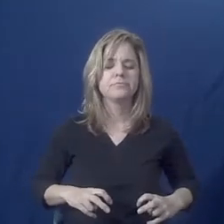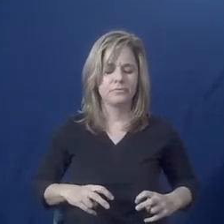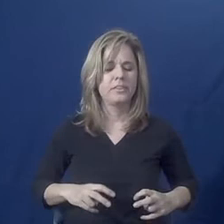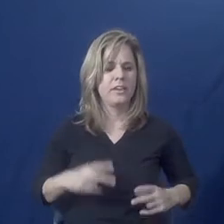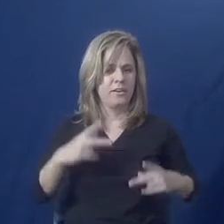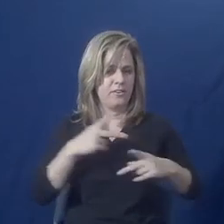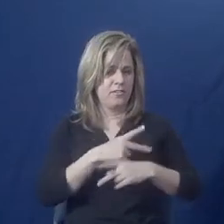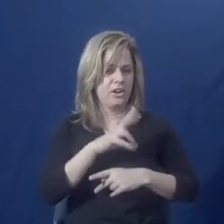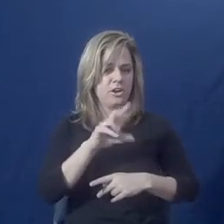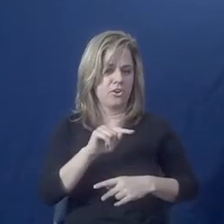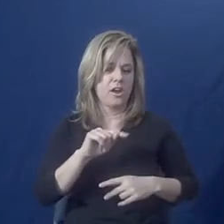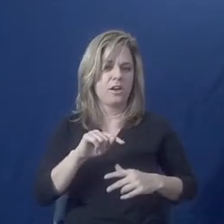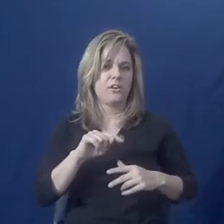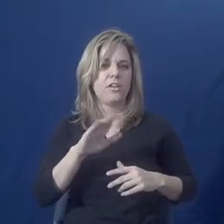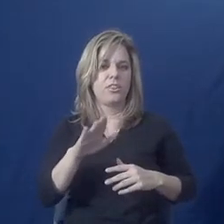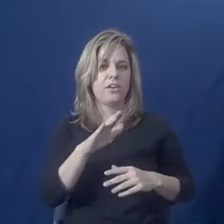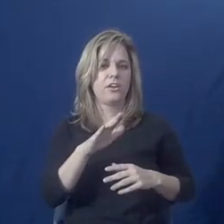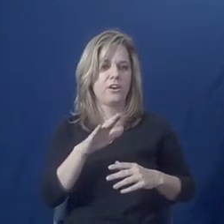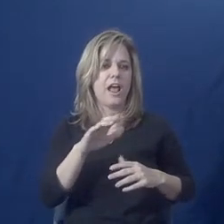utilizing those kind of services.